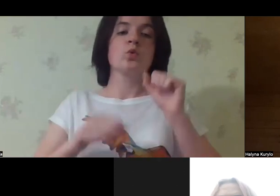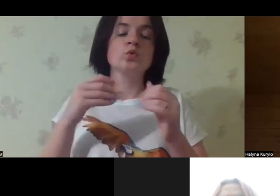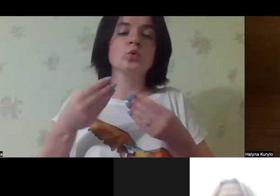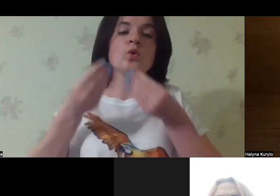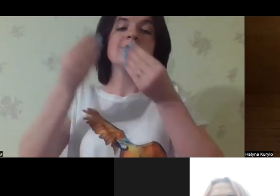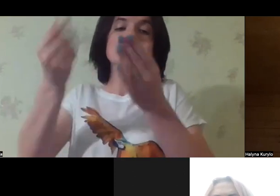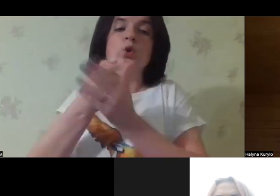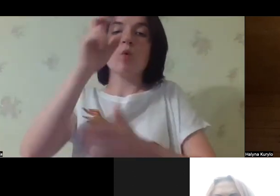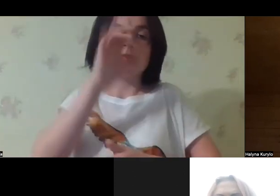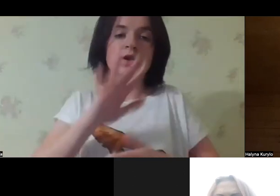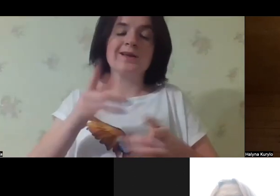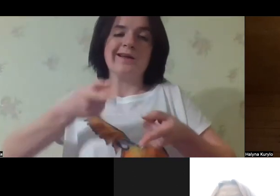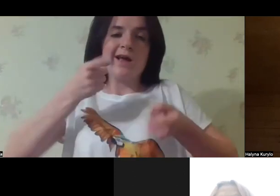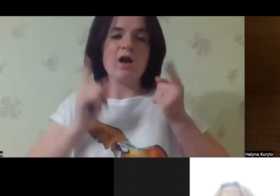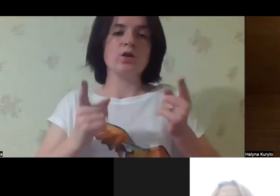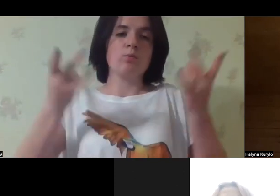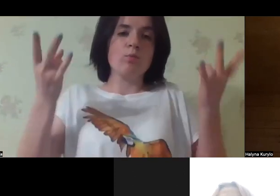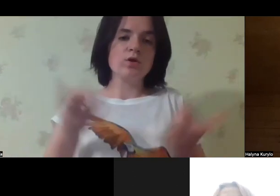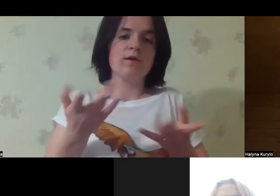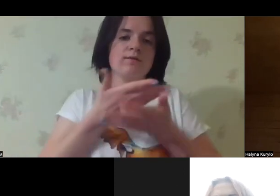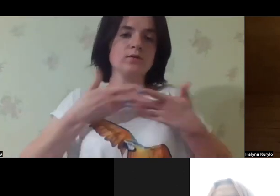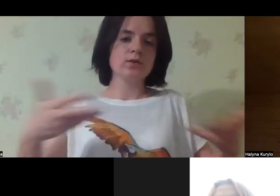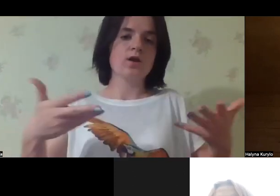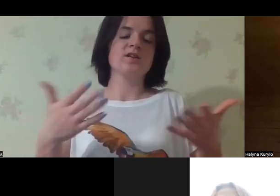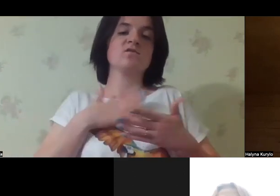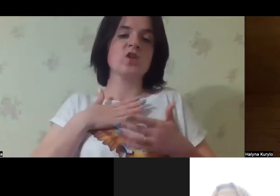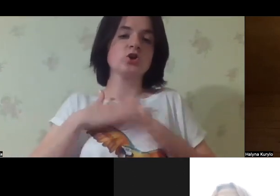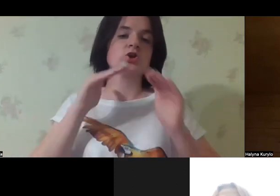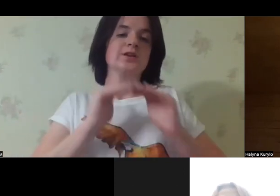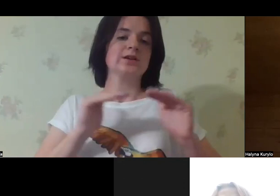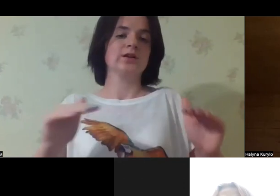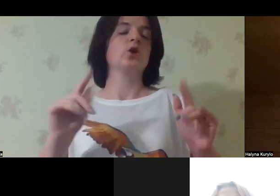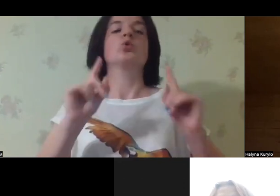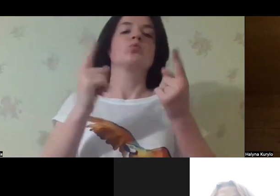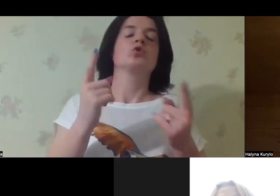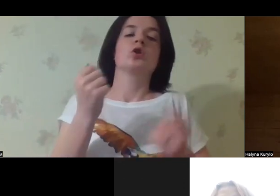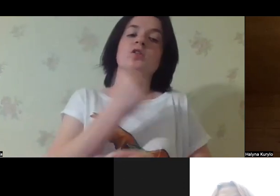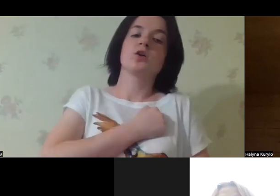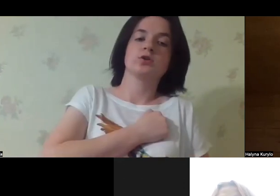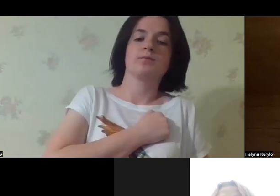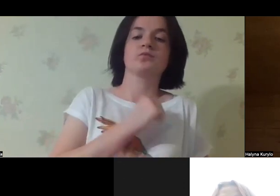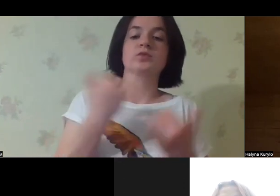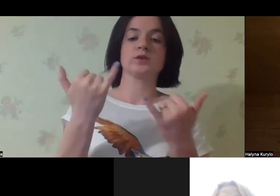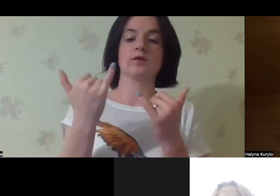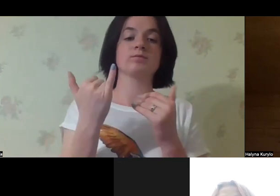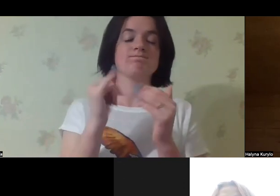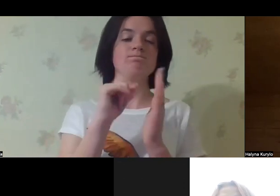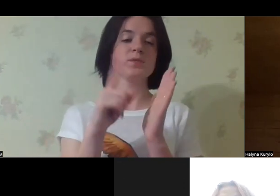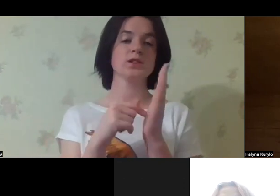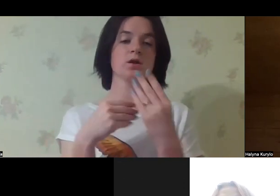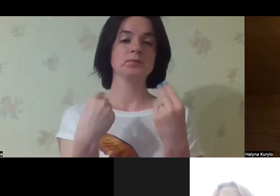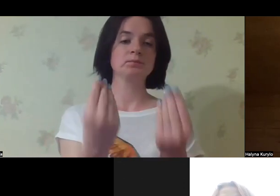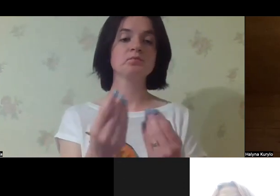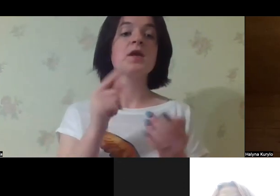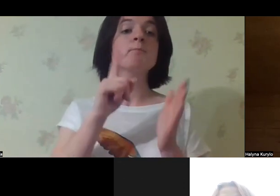people with disabilities into this advocacy effort to really share